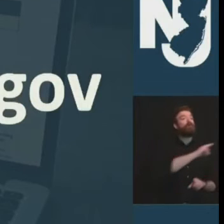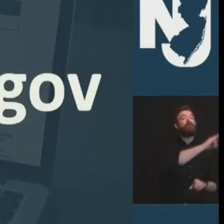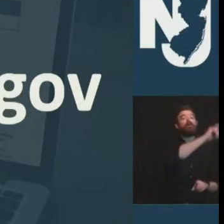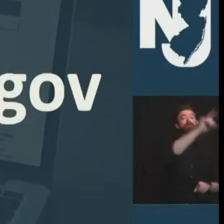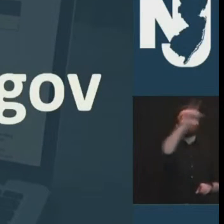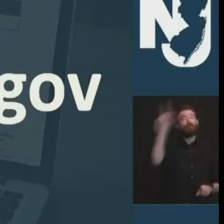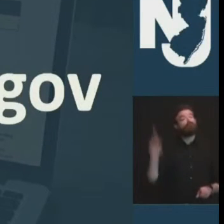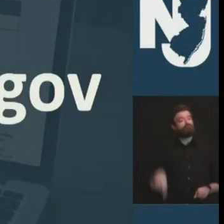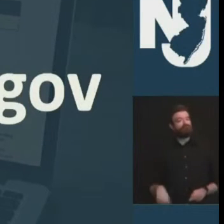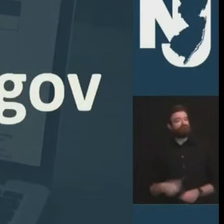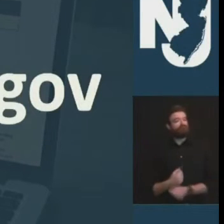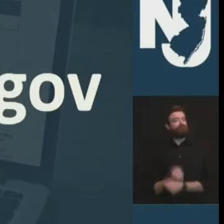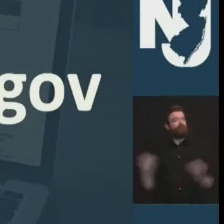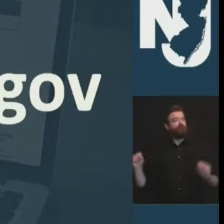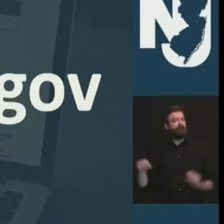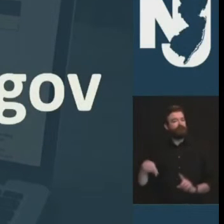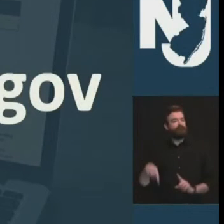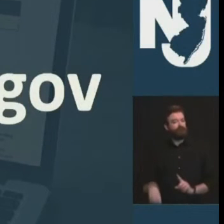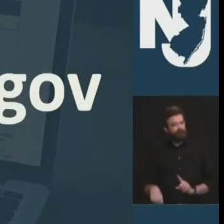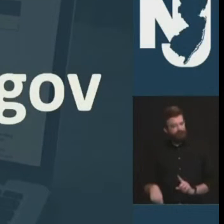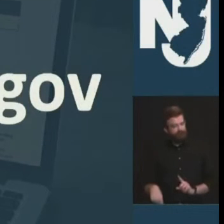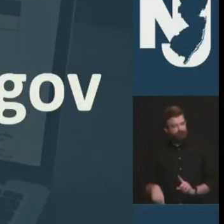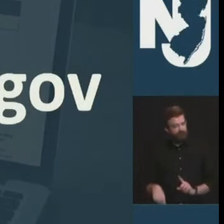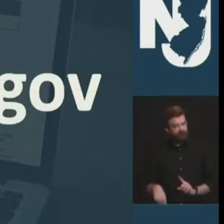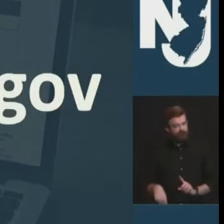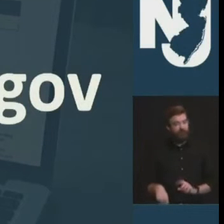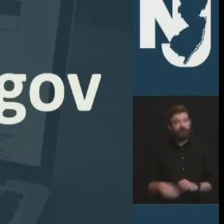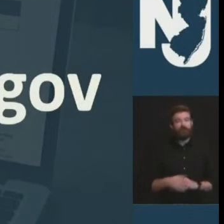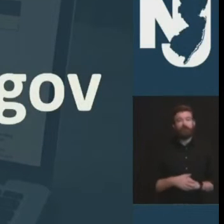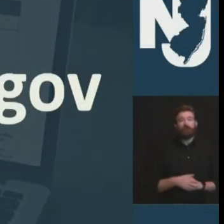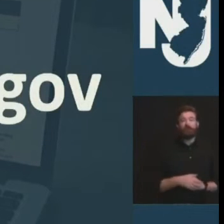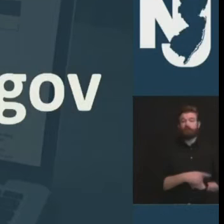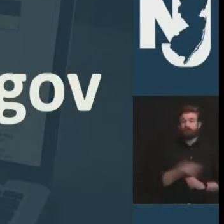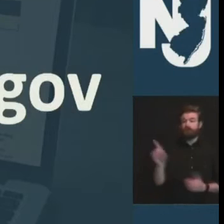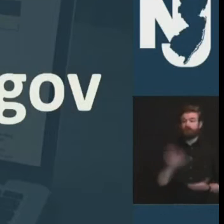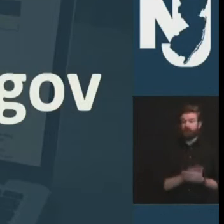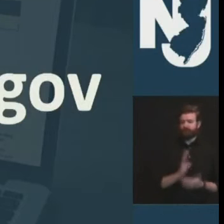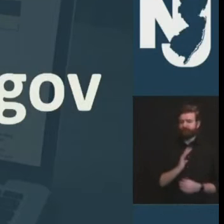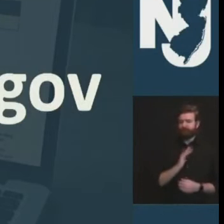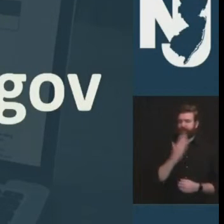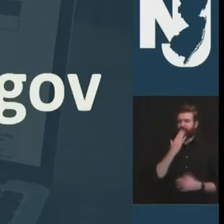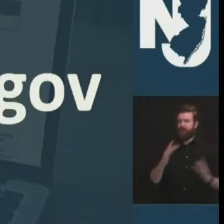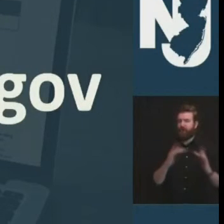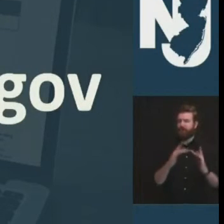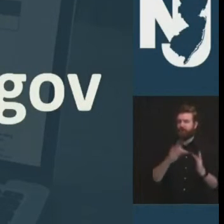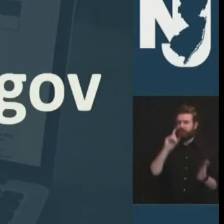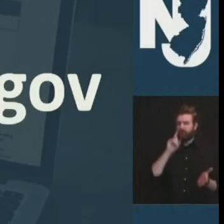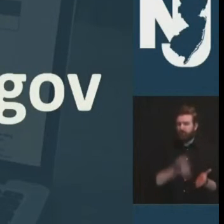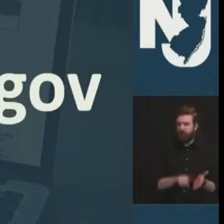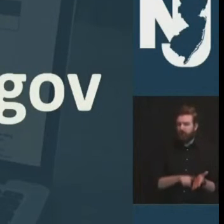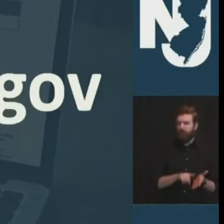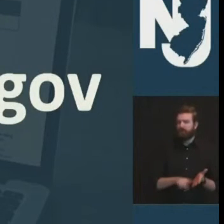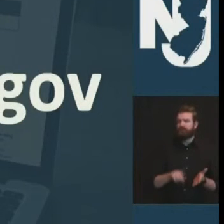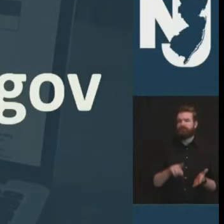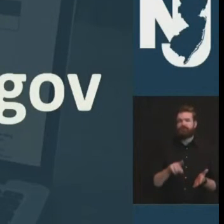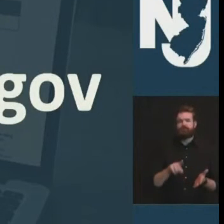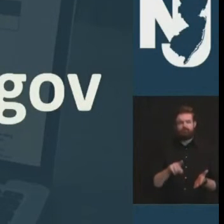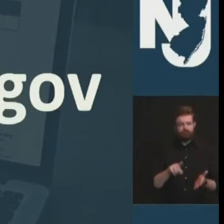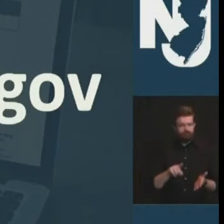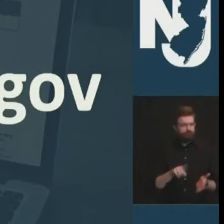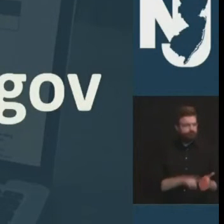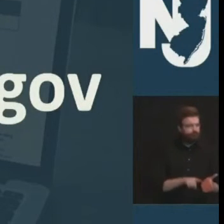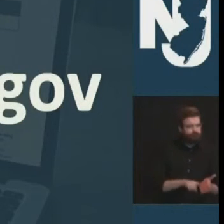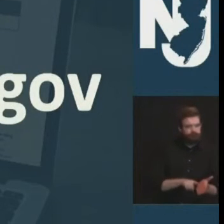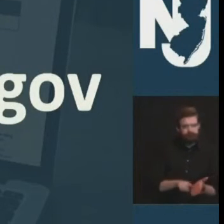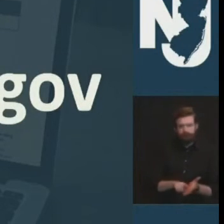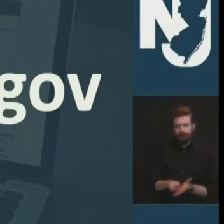i think outside of our hospitals and health care systems it's the schools uh we we know exactly who are in those buildings now this